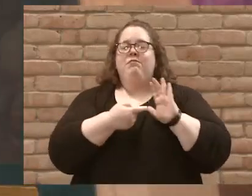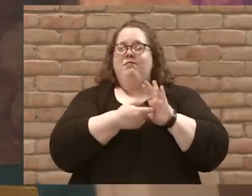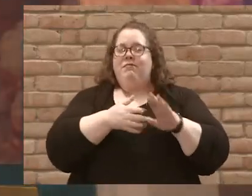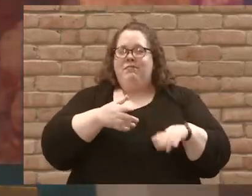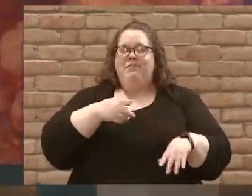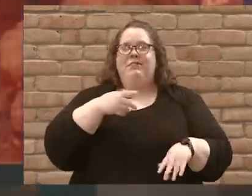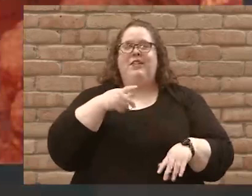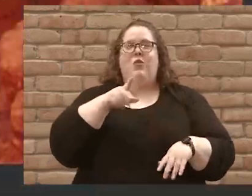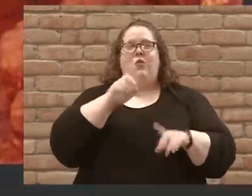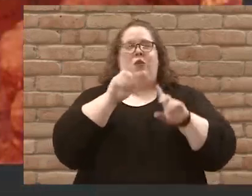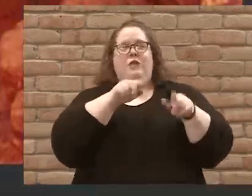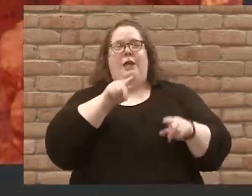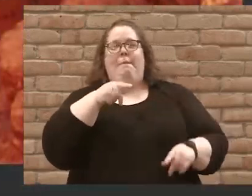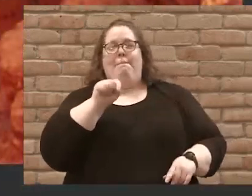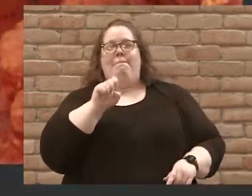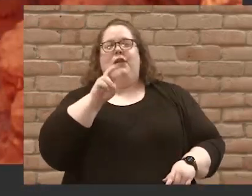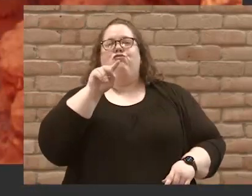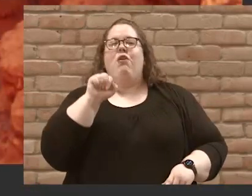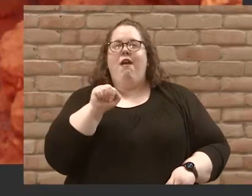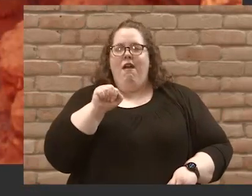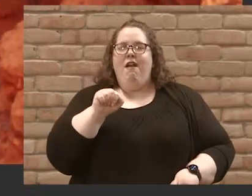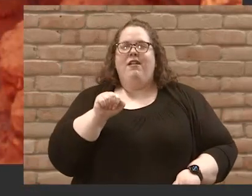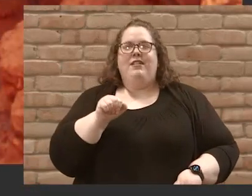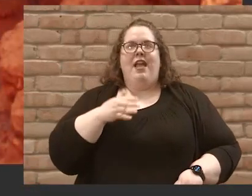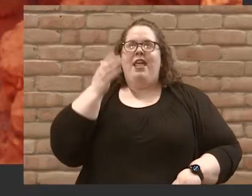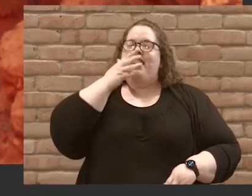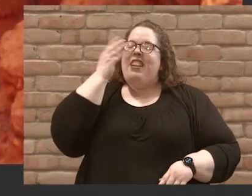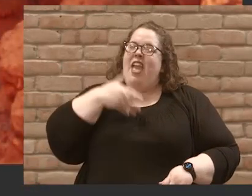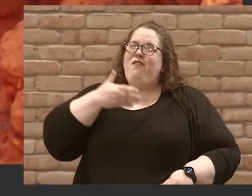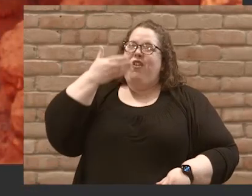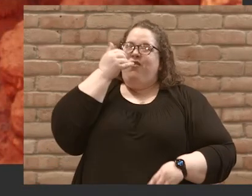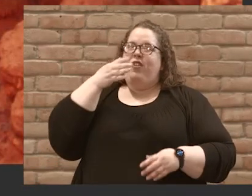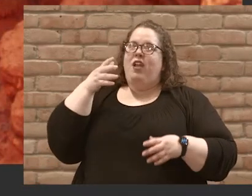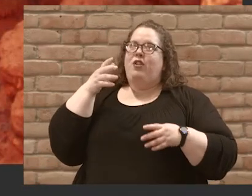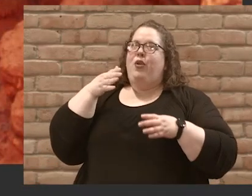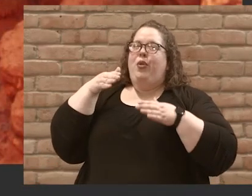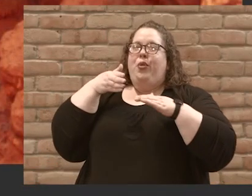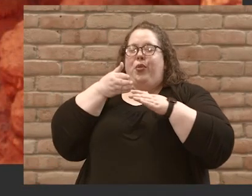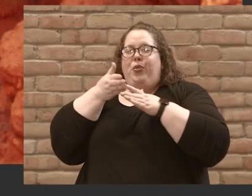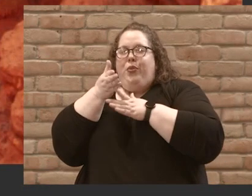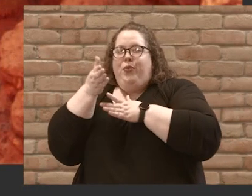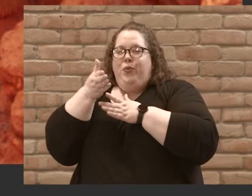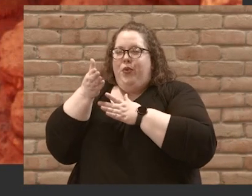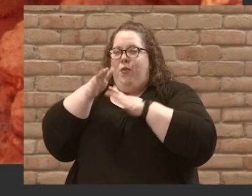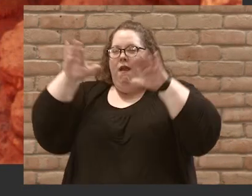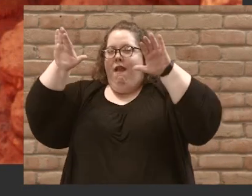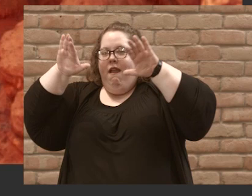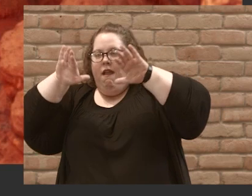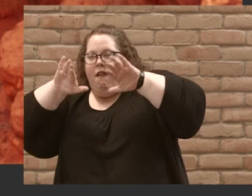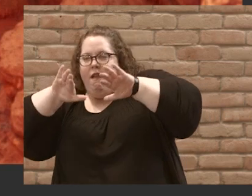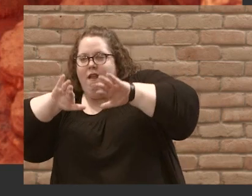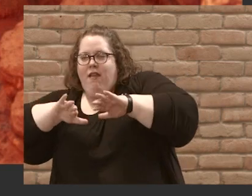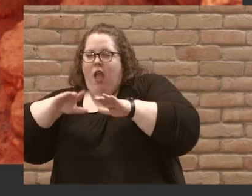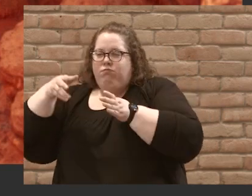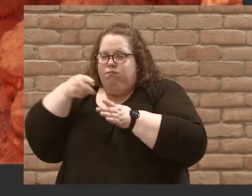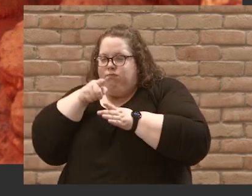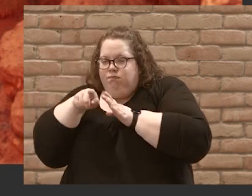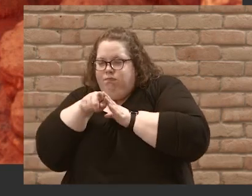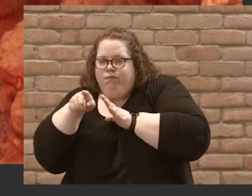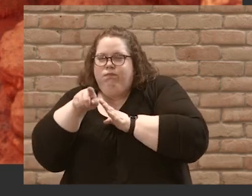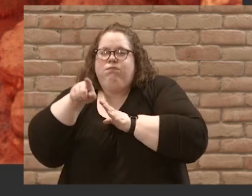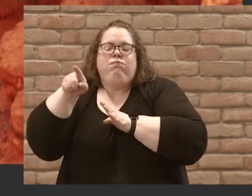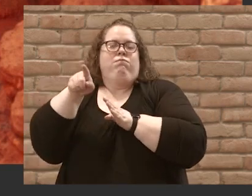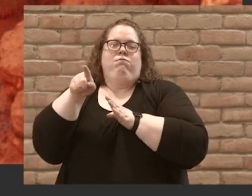Petra. And I'll never forget walking through the narrow canyons and caverns and we went a whole lot